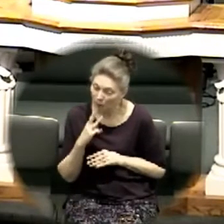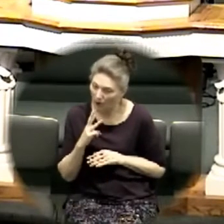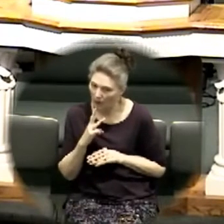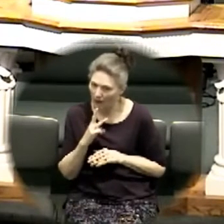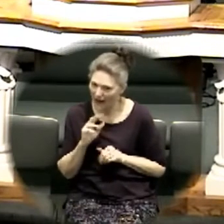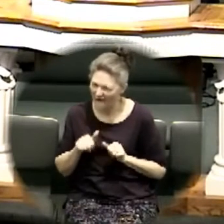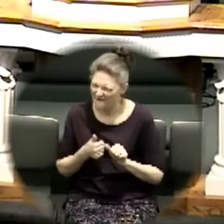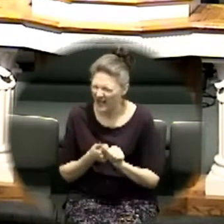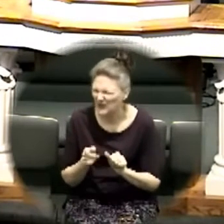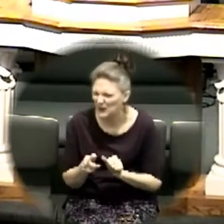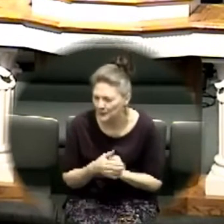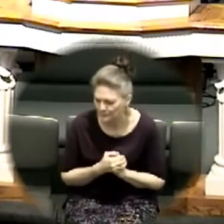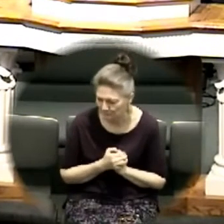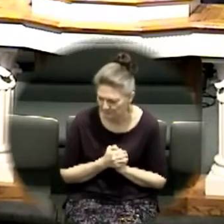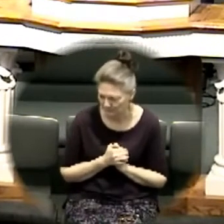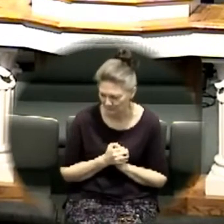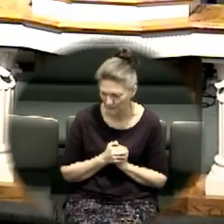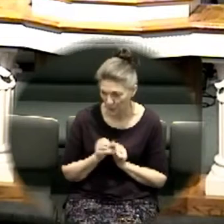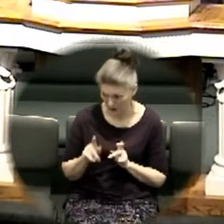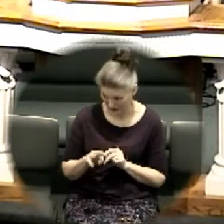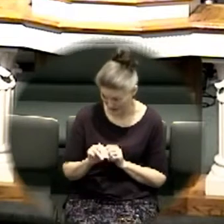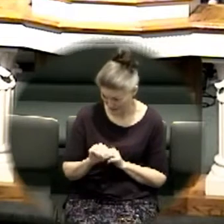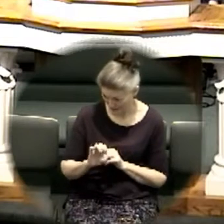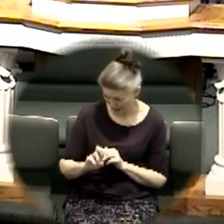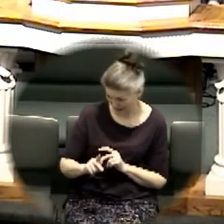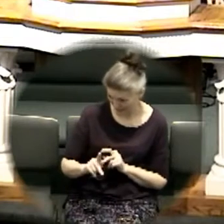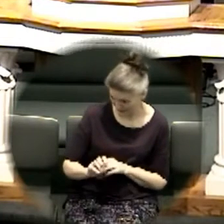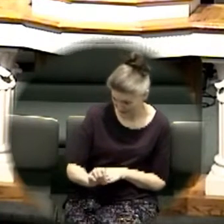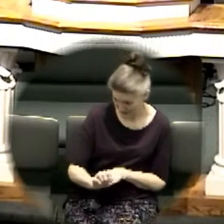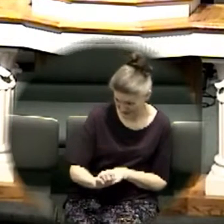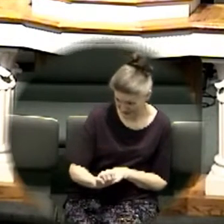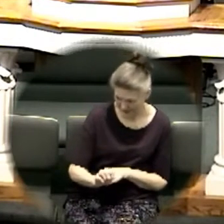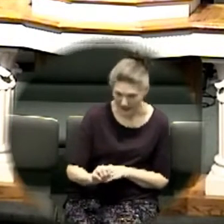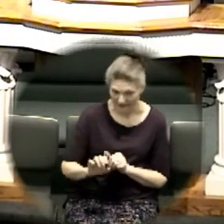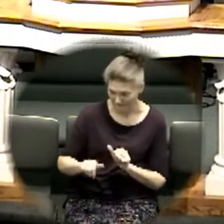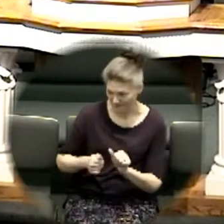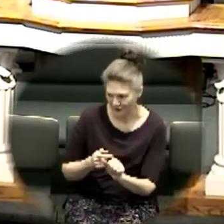i'll be right there in fact i'll be six feet behind you because of